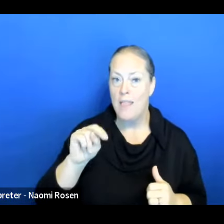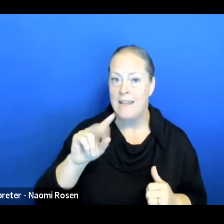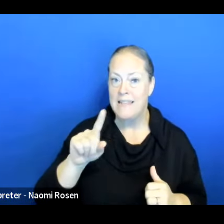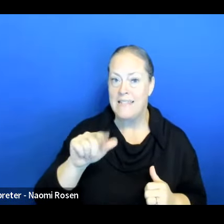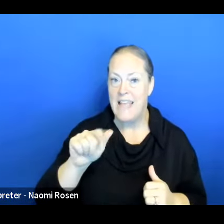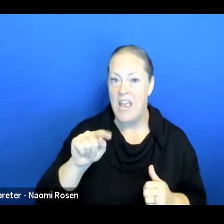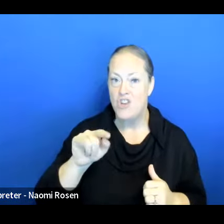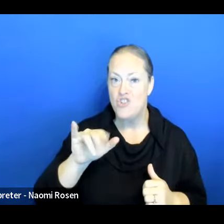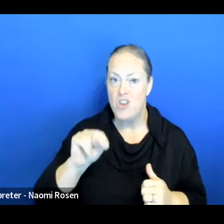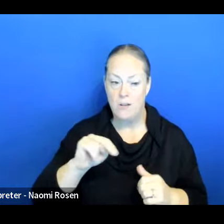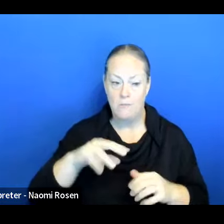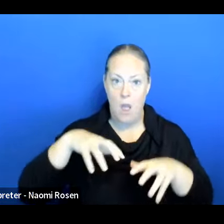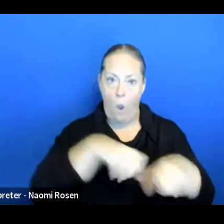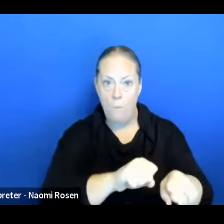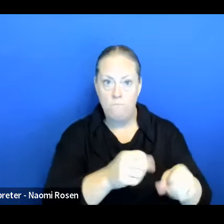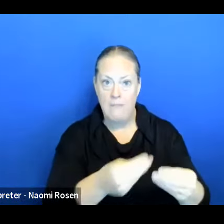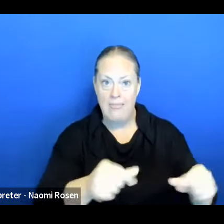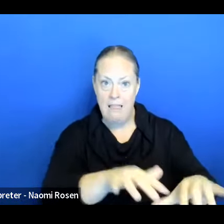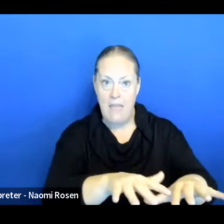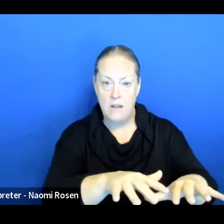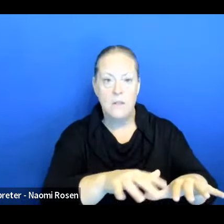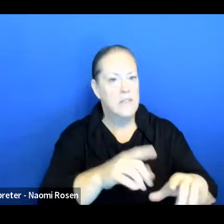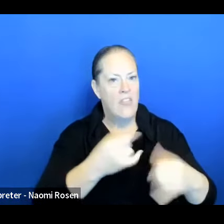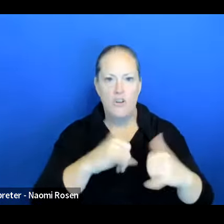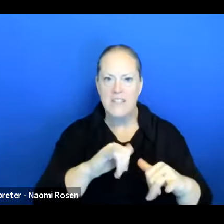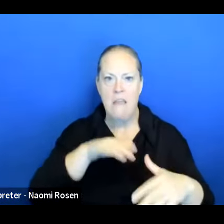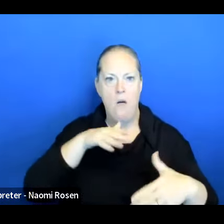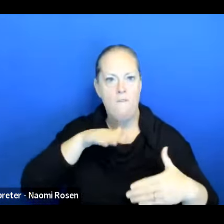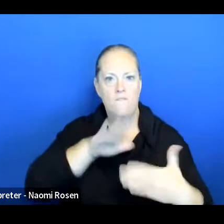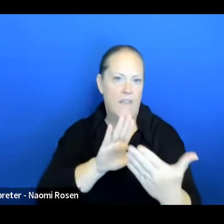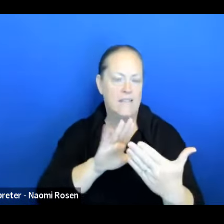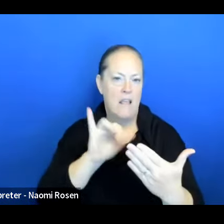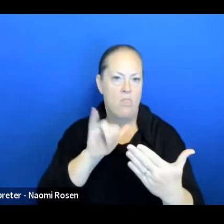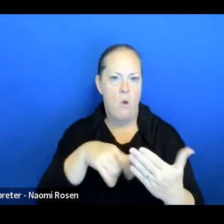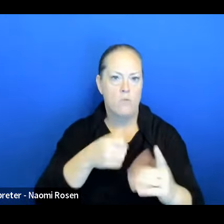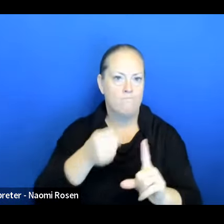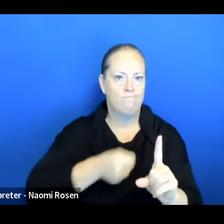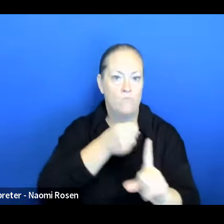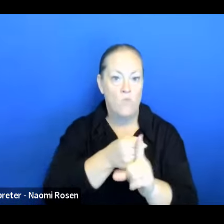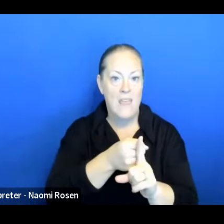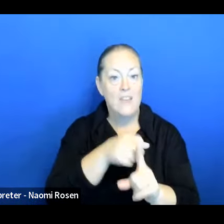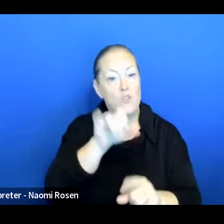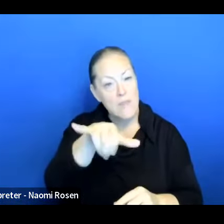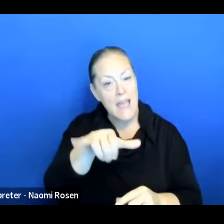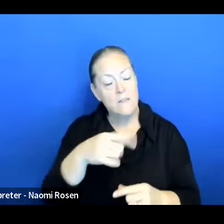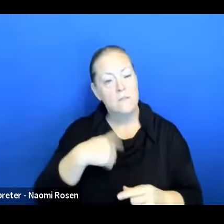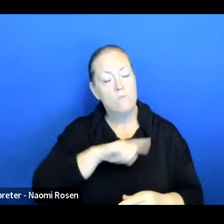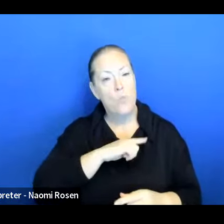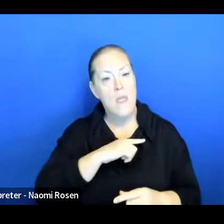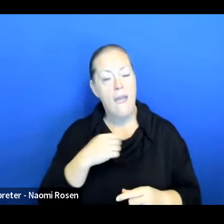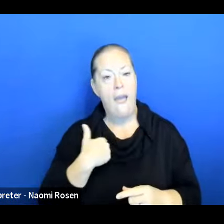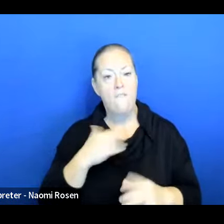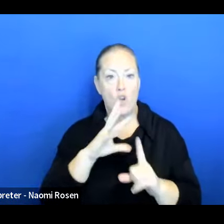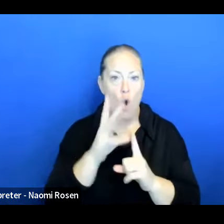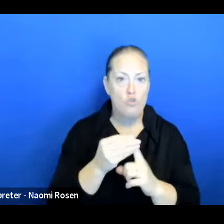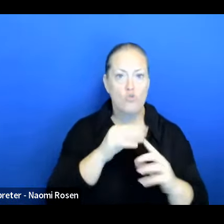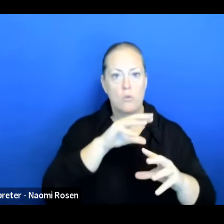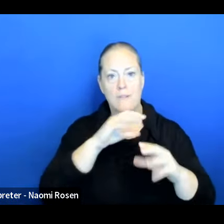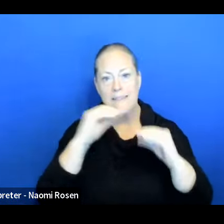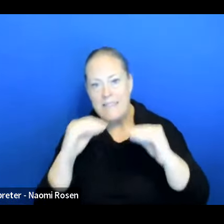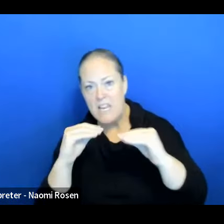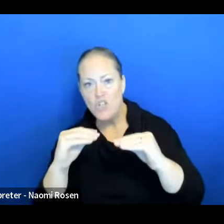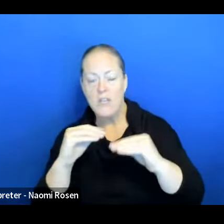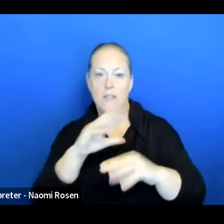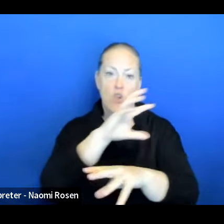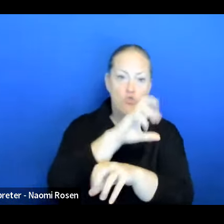facing effects of colonization. And everybody expressed like, yes, do have cultural teachings, we have cultural traditions that are meant to keep us